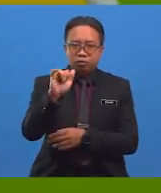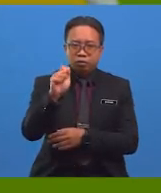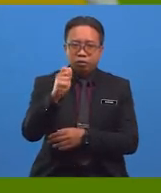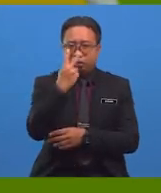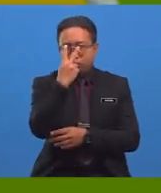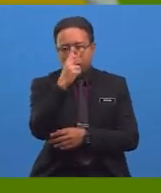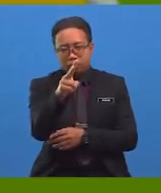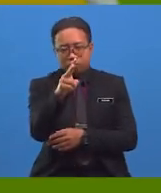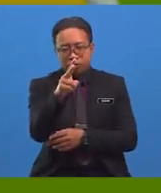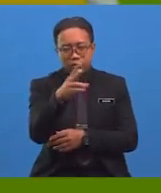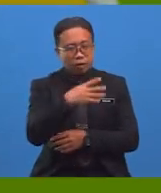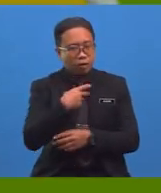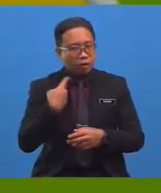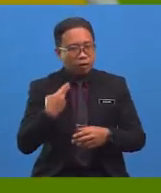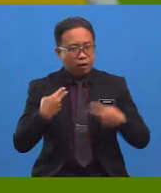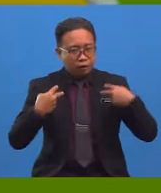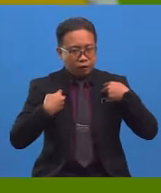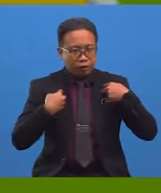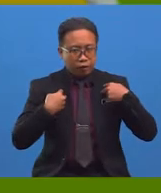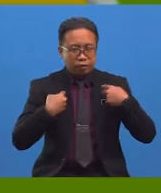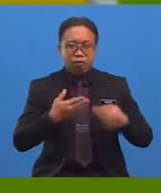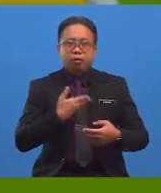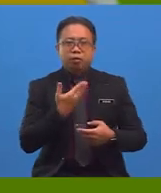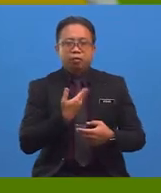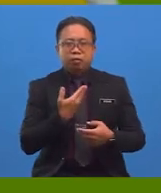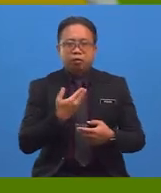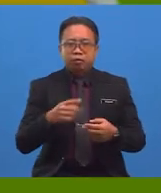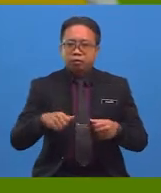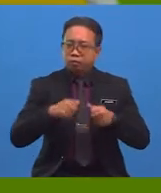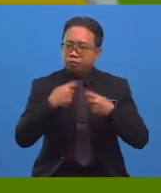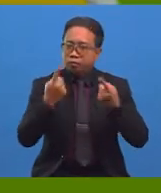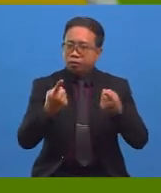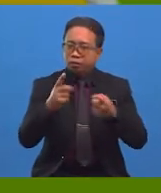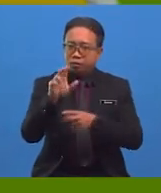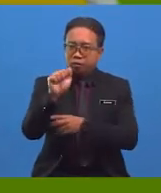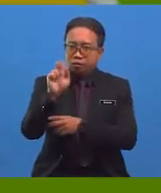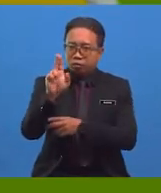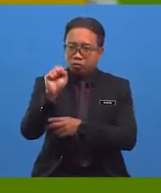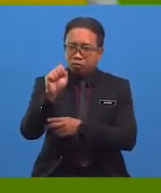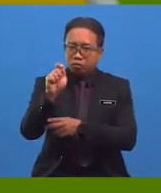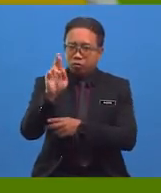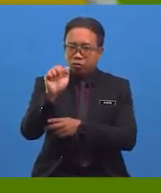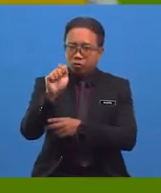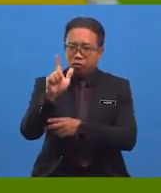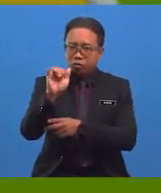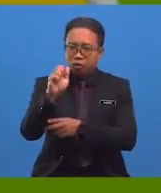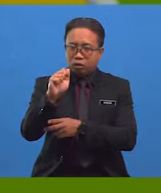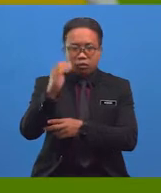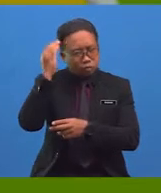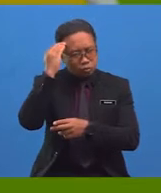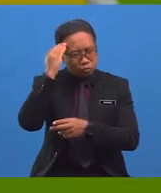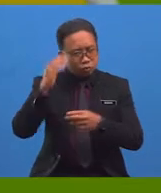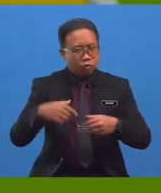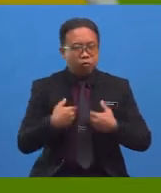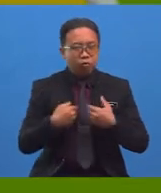saw you having fun with Miss Alyssa visiting interesting places there. Did you know